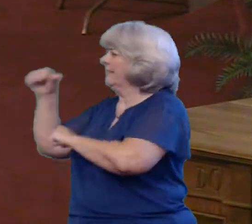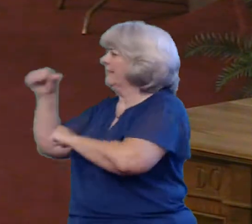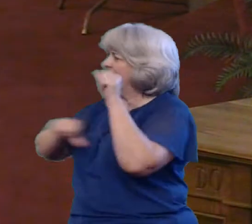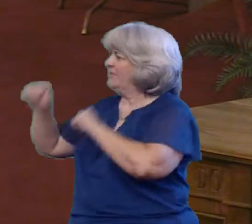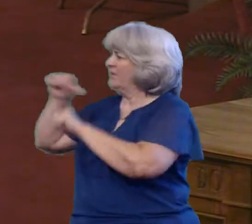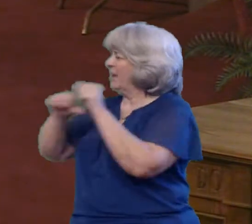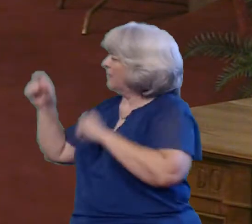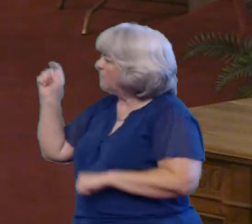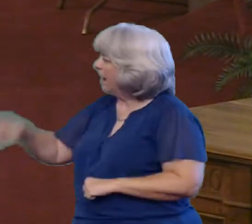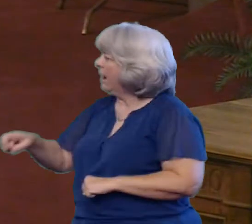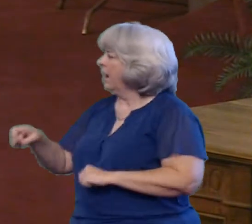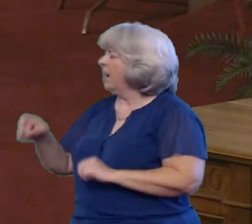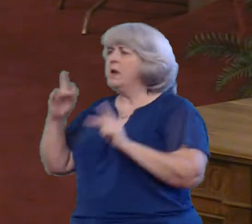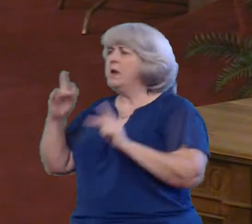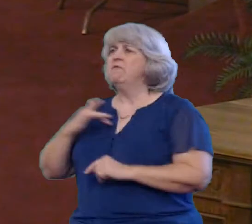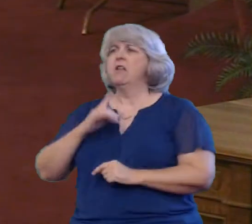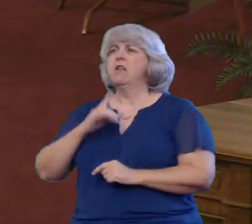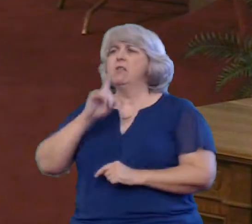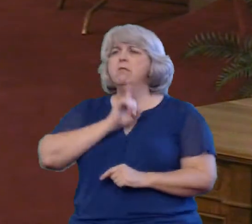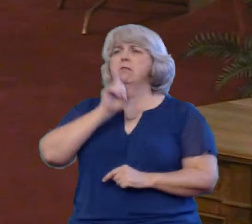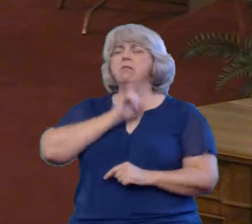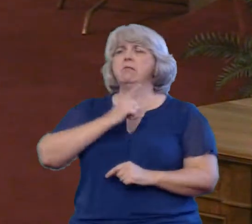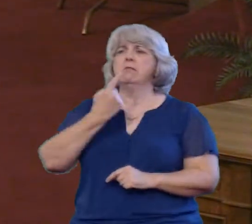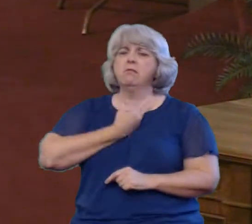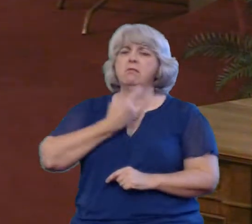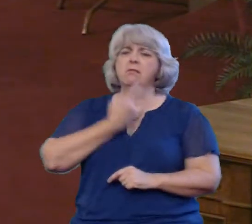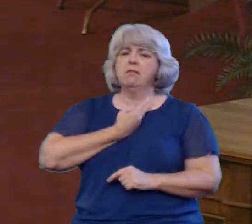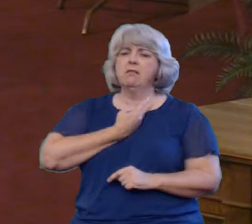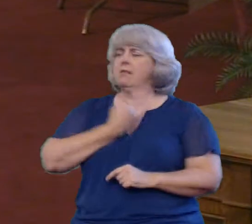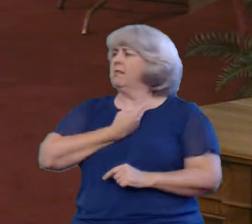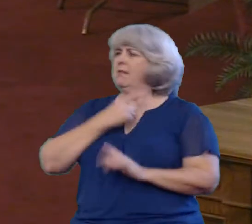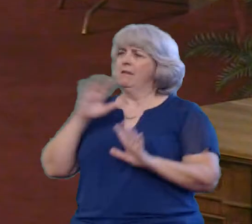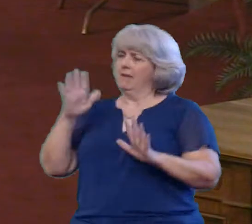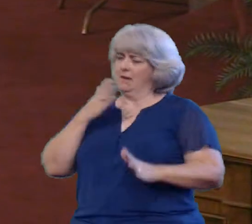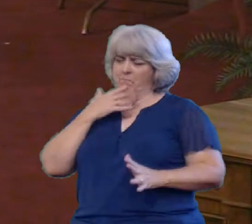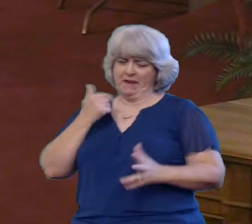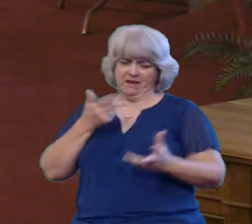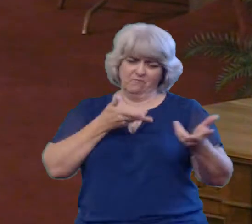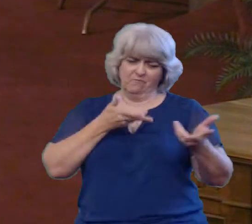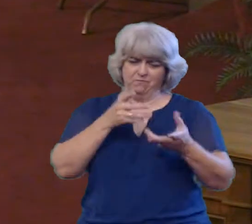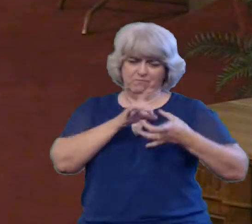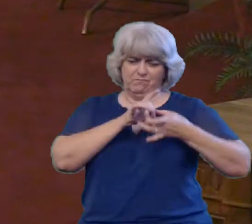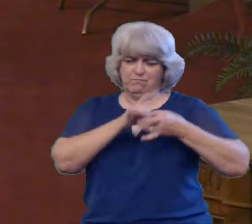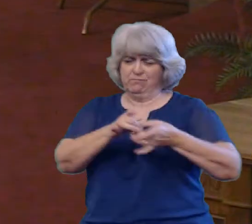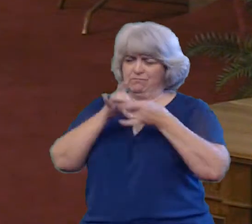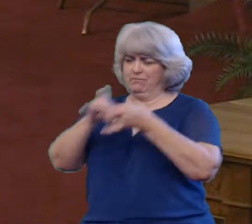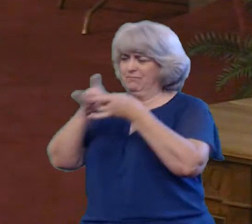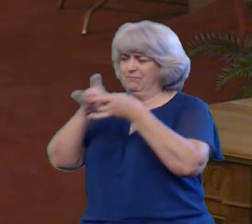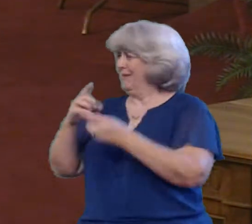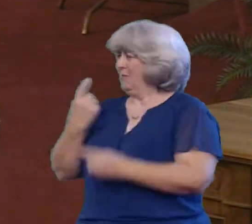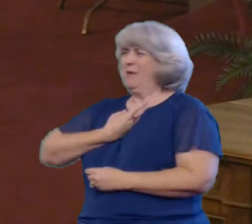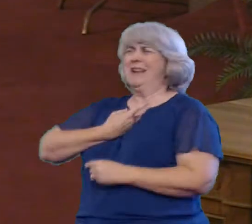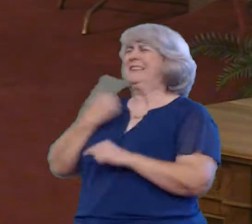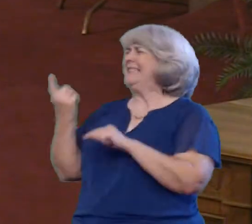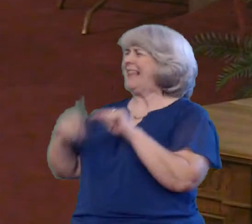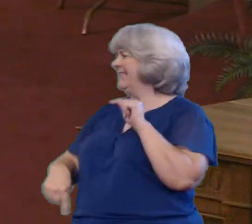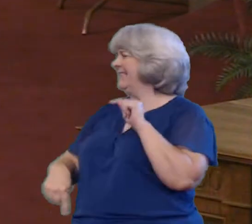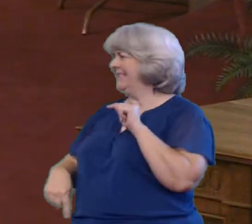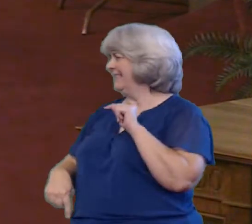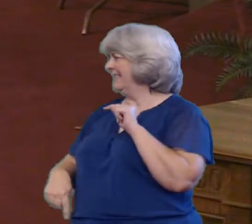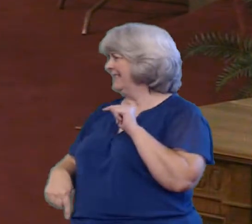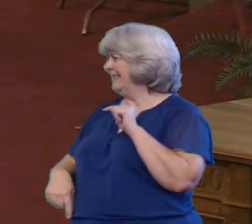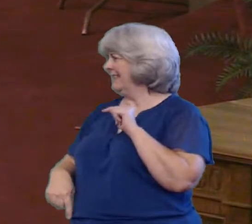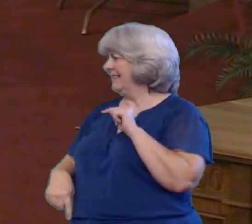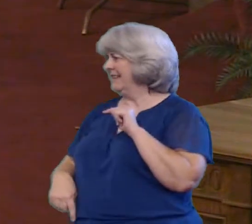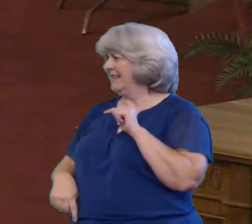provide the power at times to achieve goals quicker Together than on our own You see, a true friend is someone who